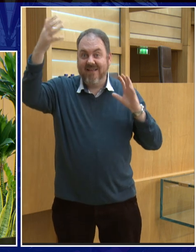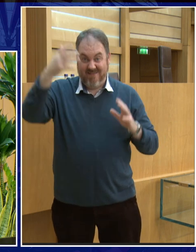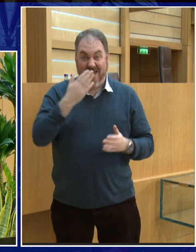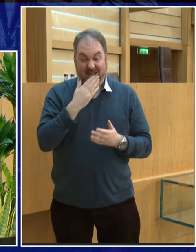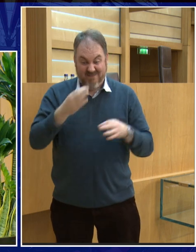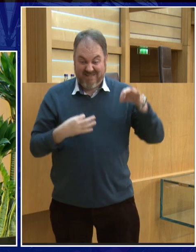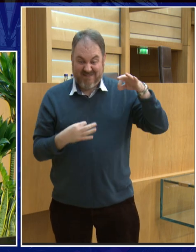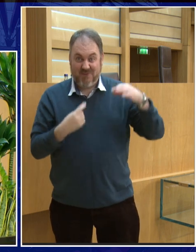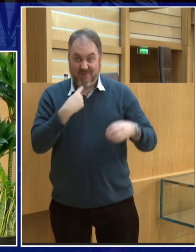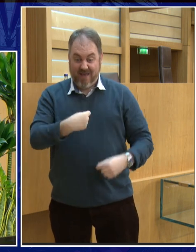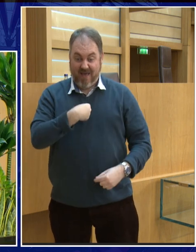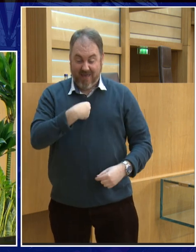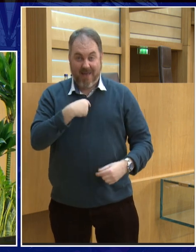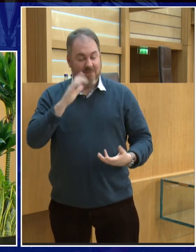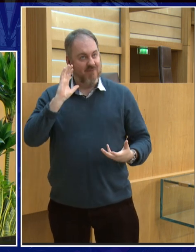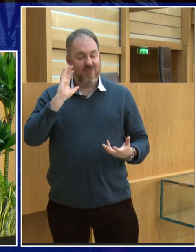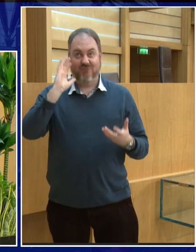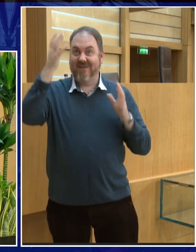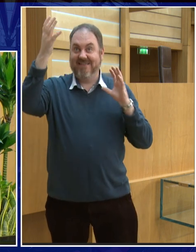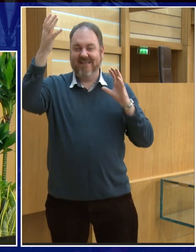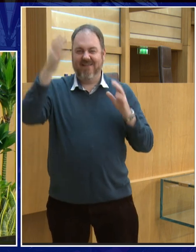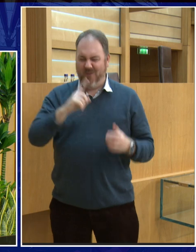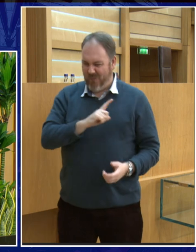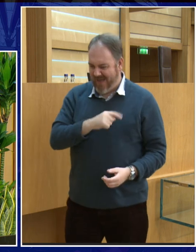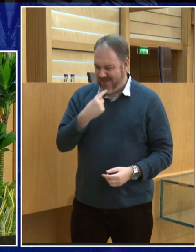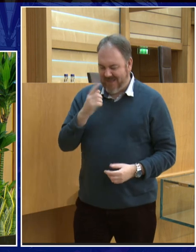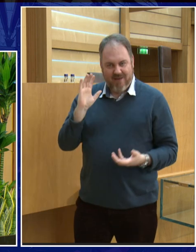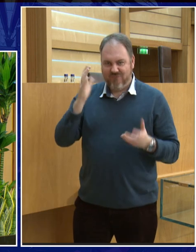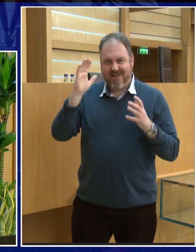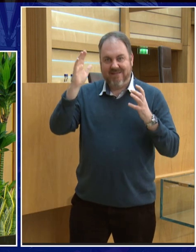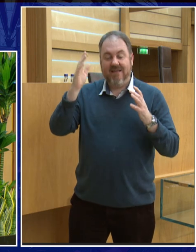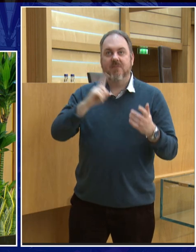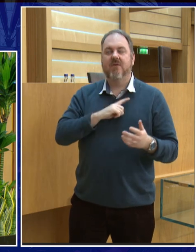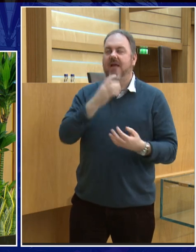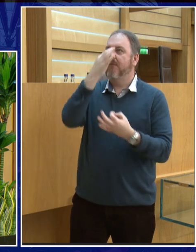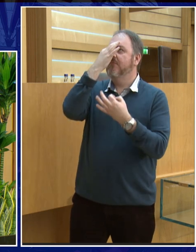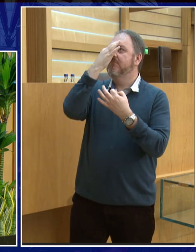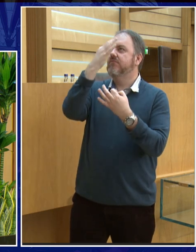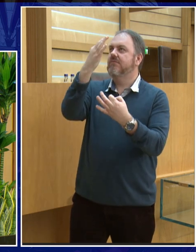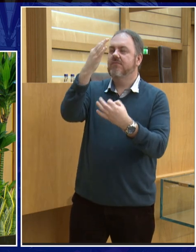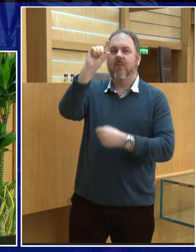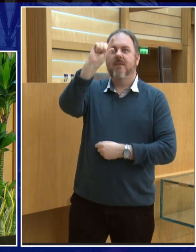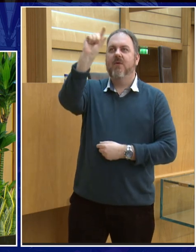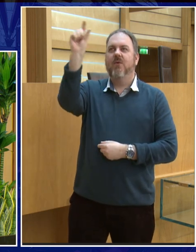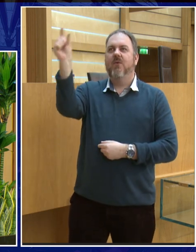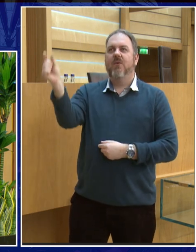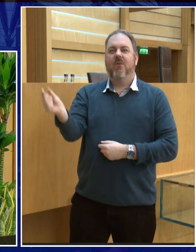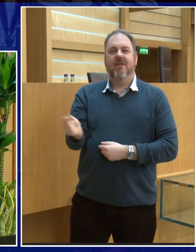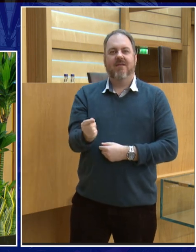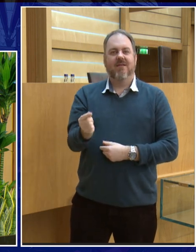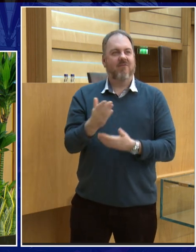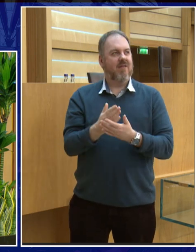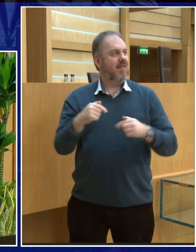embarrassing. But I do need to say it. And when I say I'm a lunatic, it's because I am mesmerized by the moon. Now, we've been up in Scotland